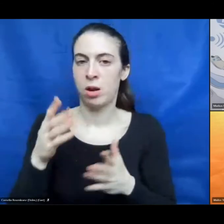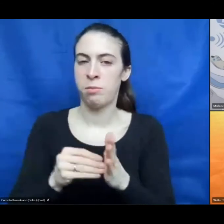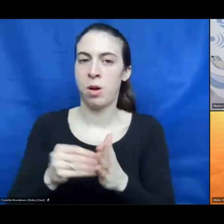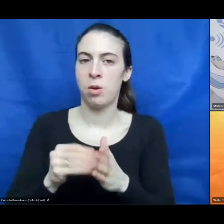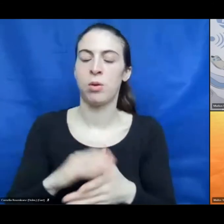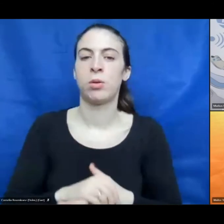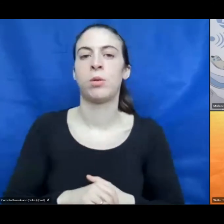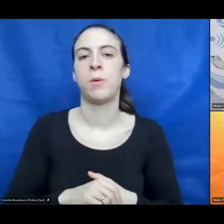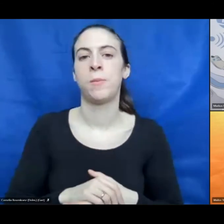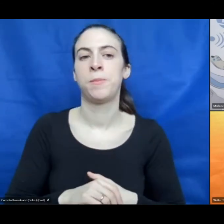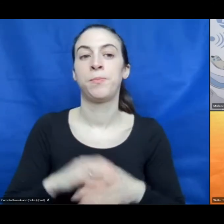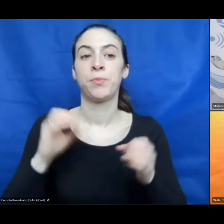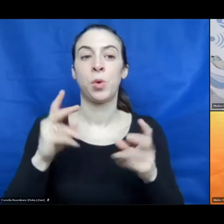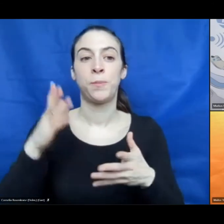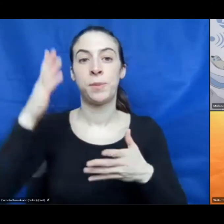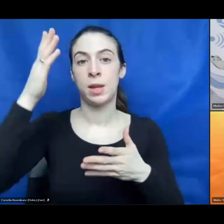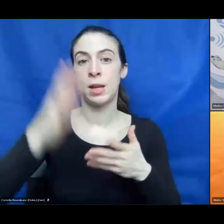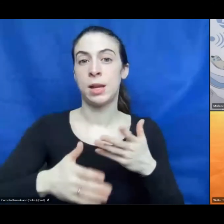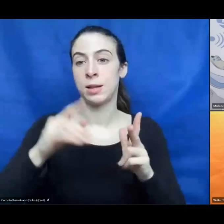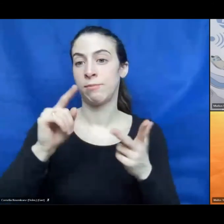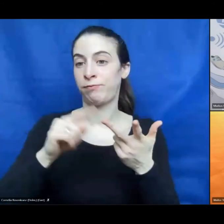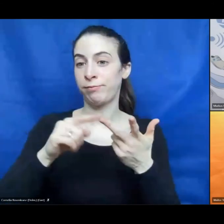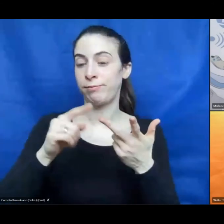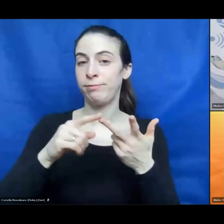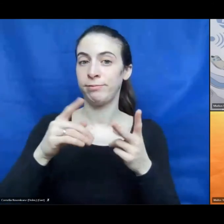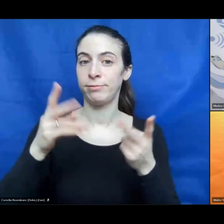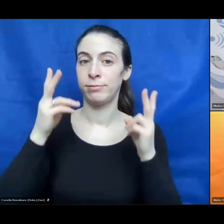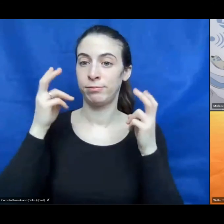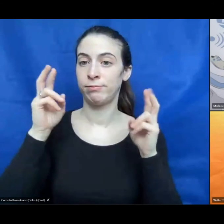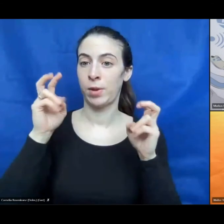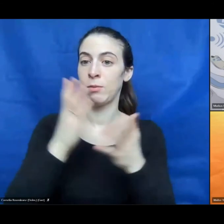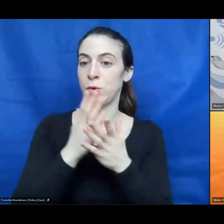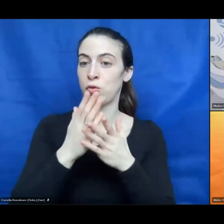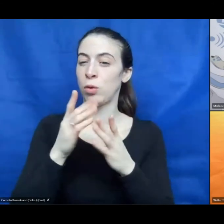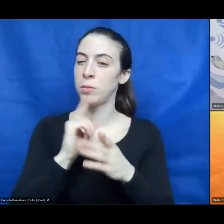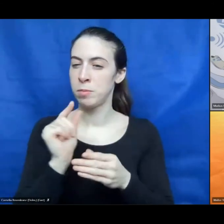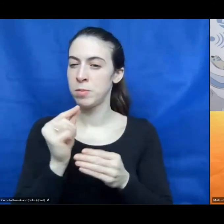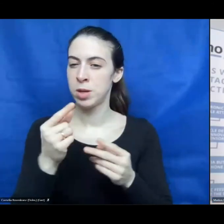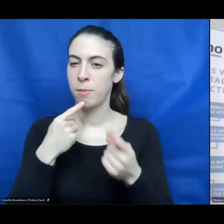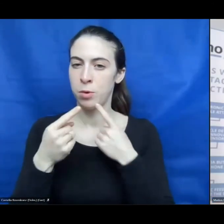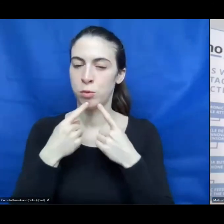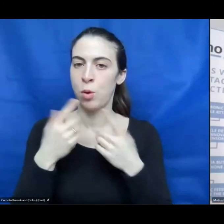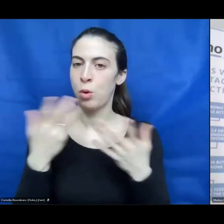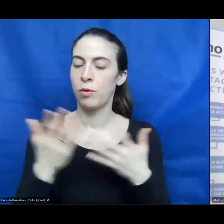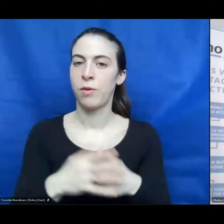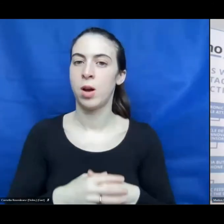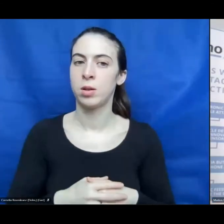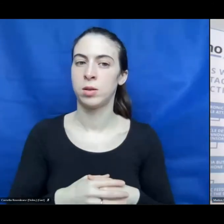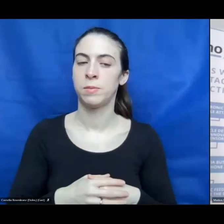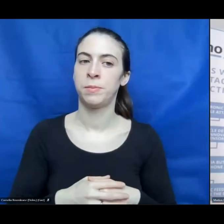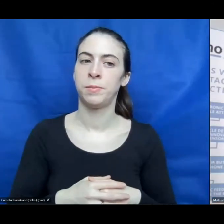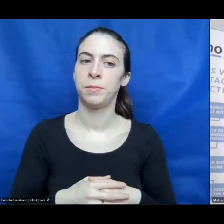yeah. The last of the three main topics we already talked a little bit about it is what should